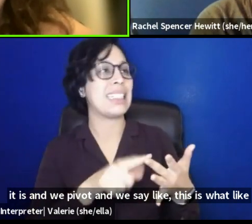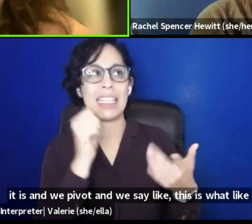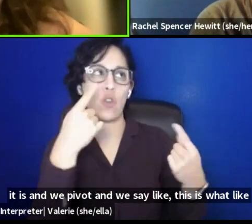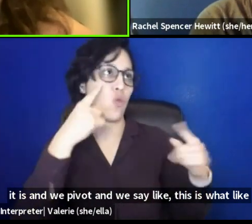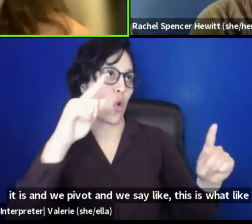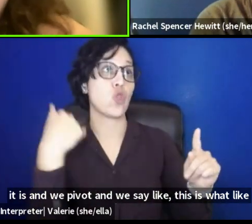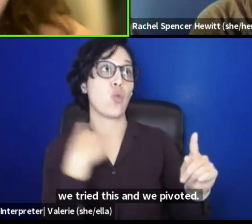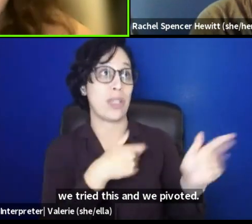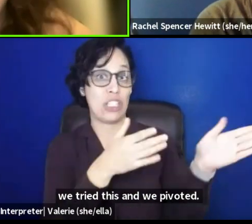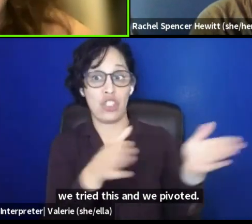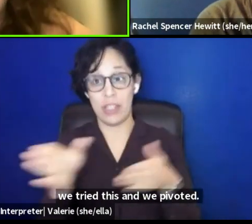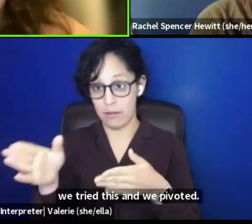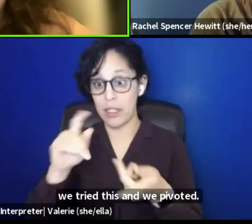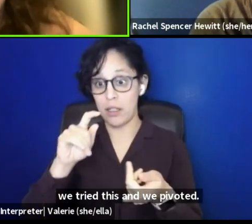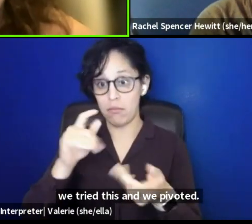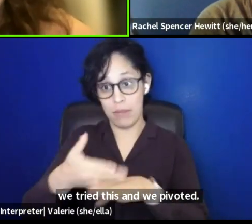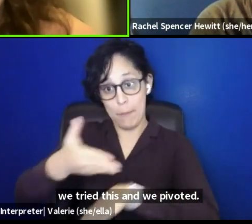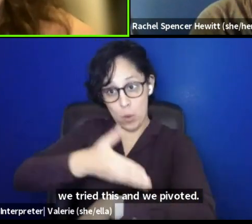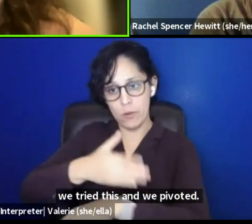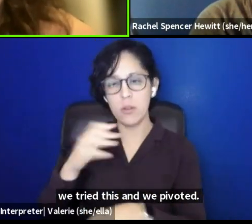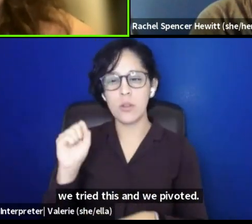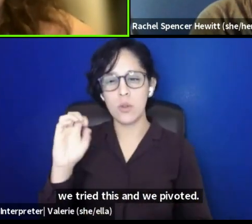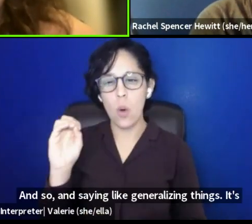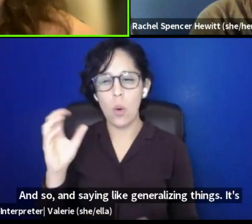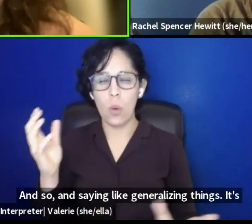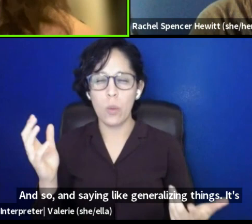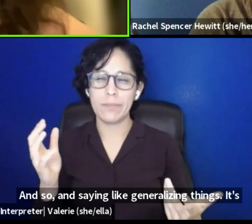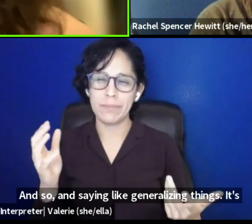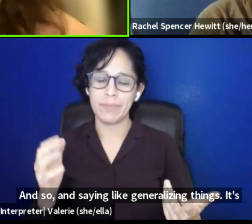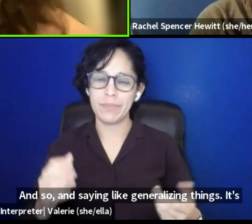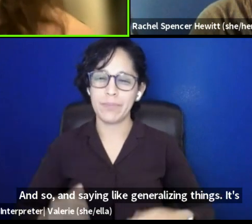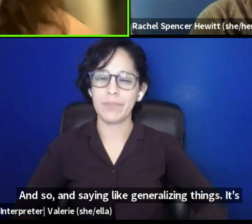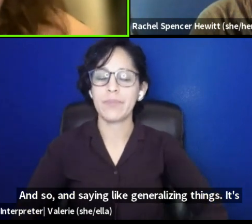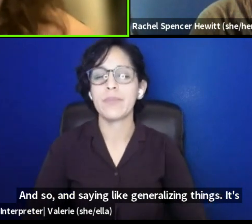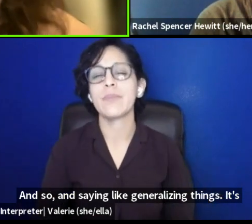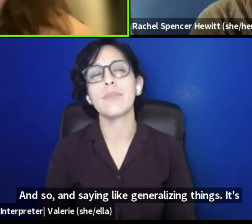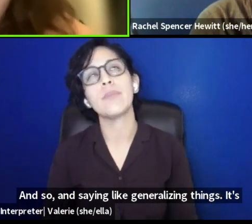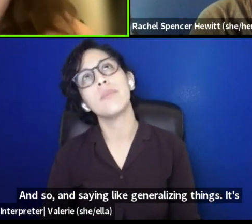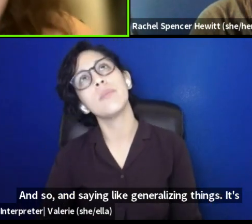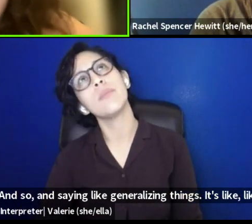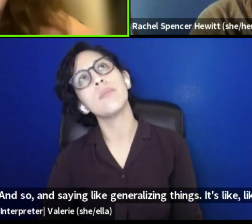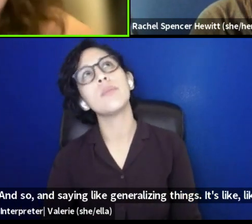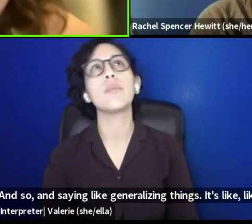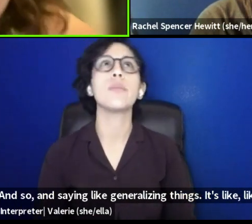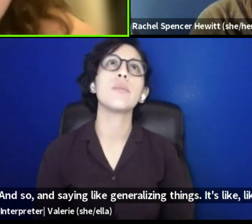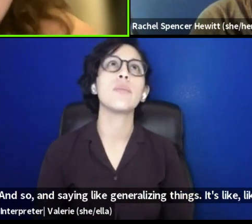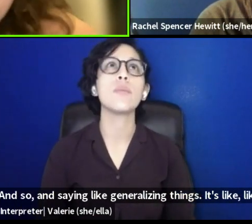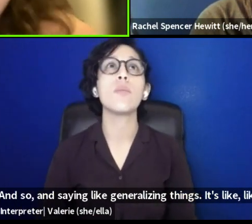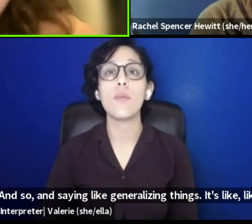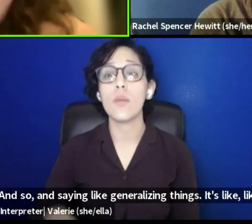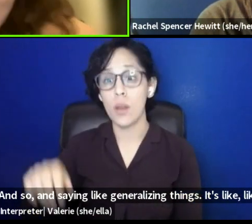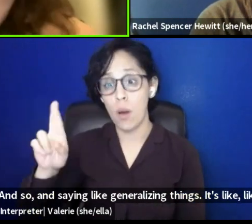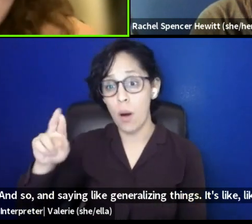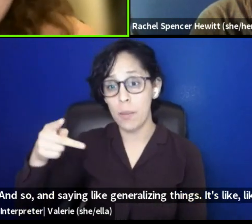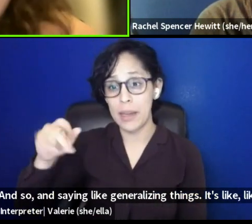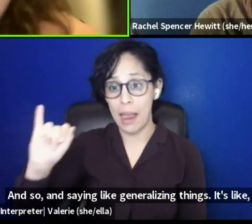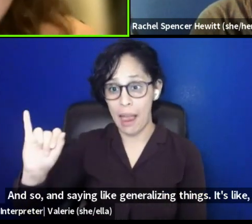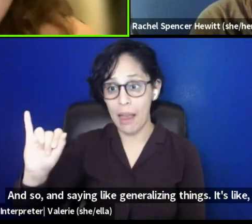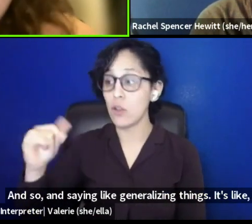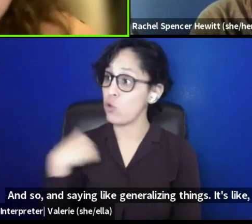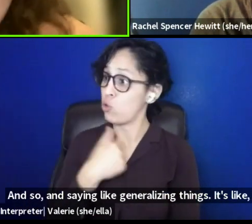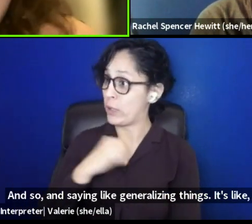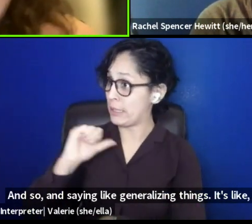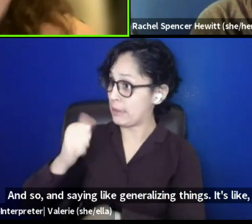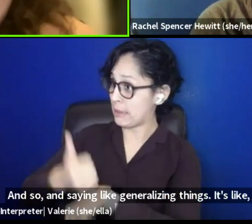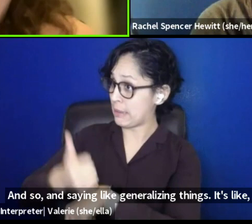saying like generalizing things, it's like, like RPI, we did this and now we're in corporate, like